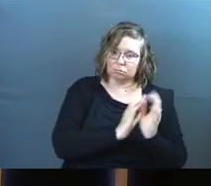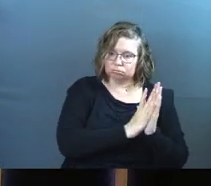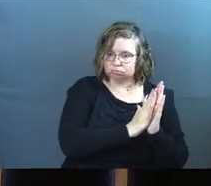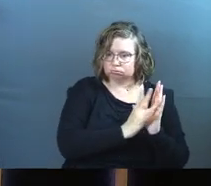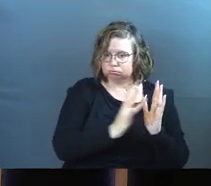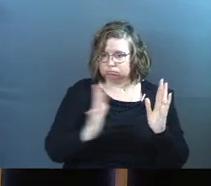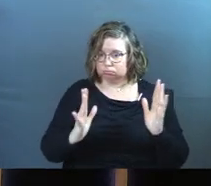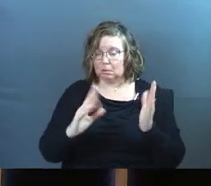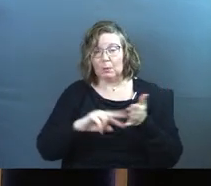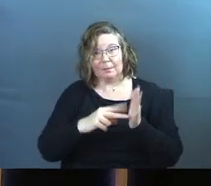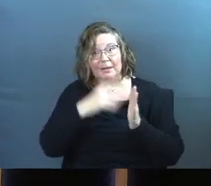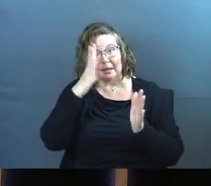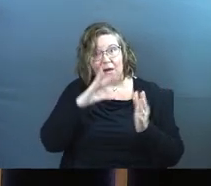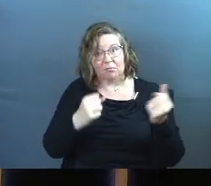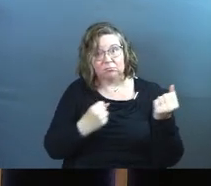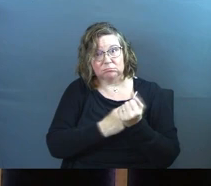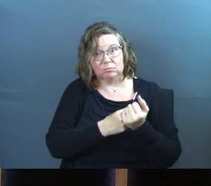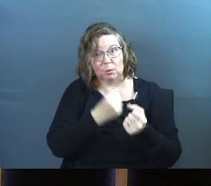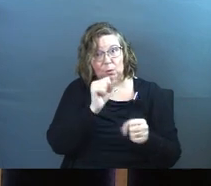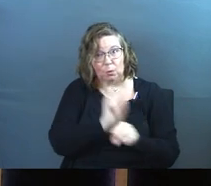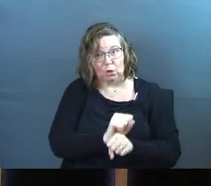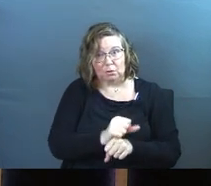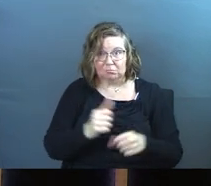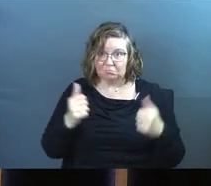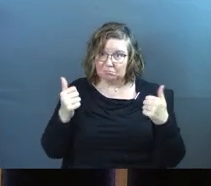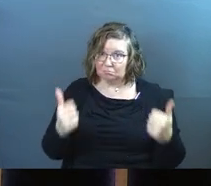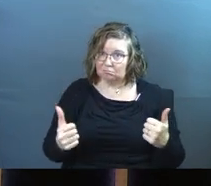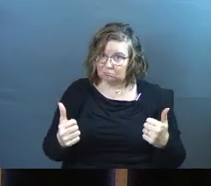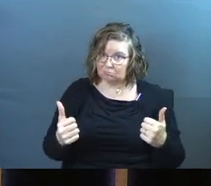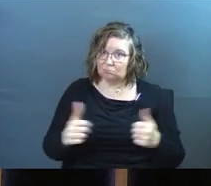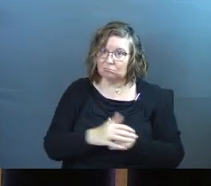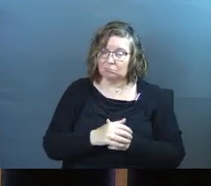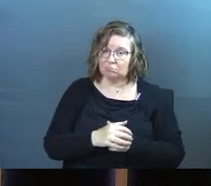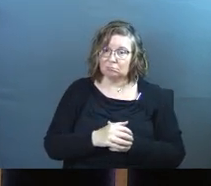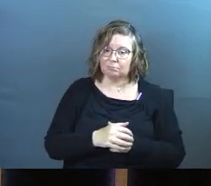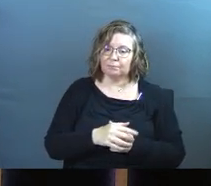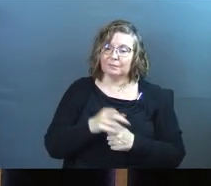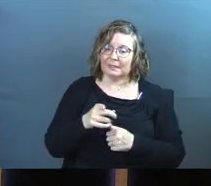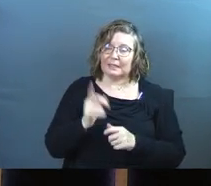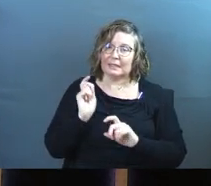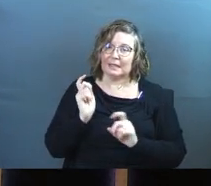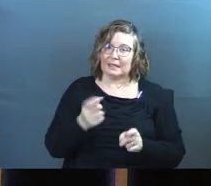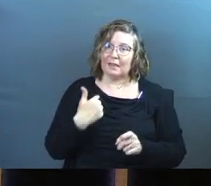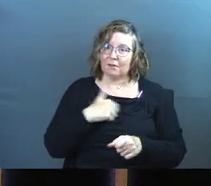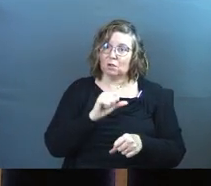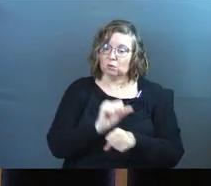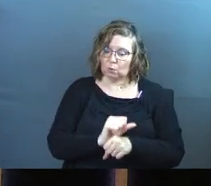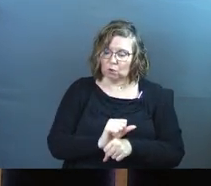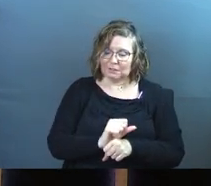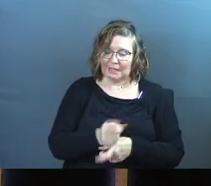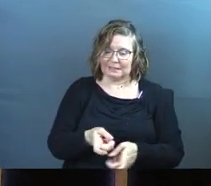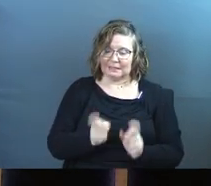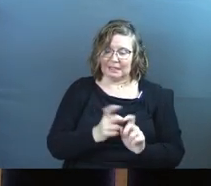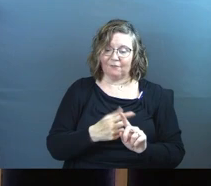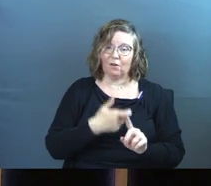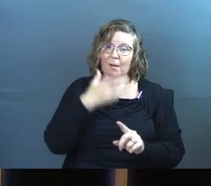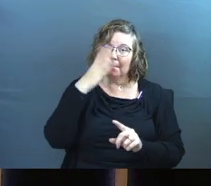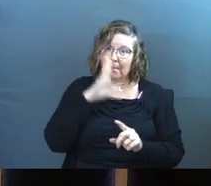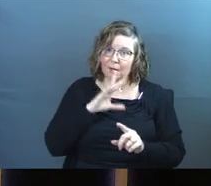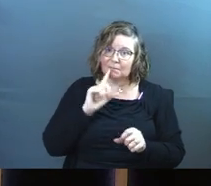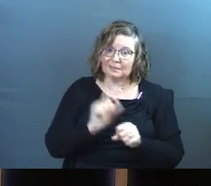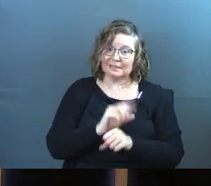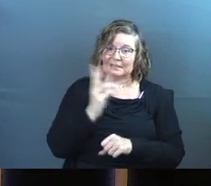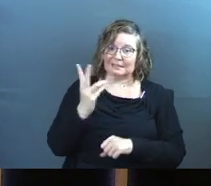God's pro-work. God is pro-effort. He gave us work. Work is a gift from God.